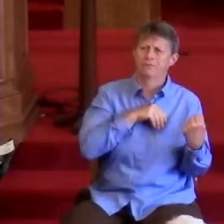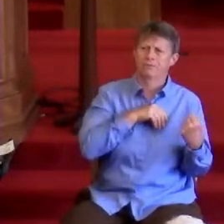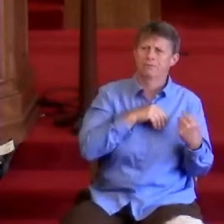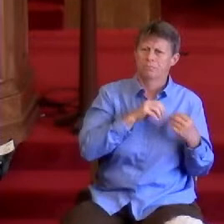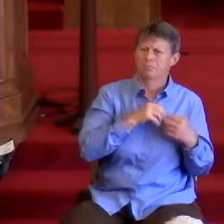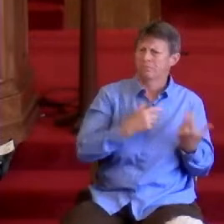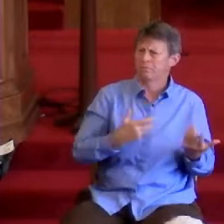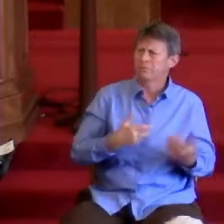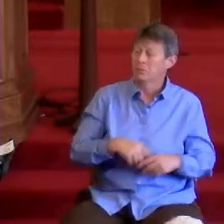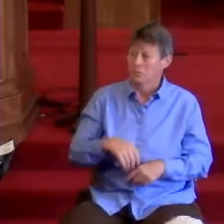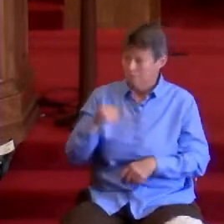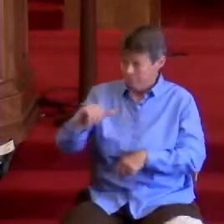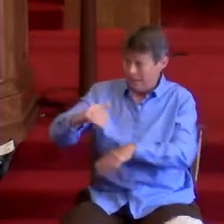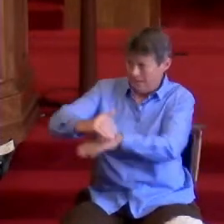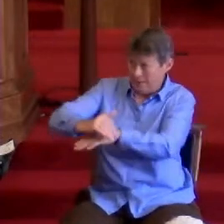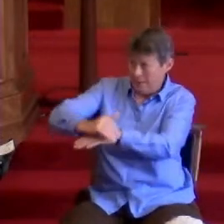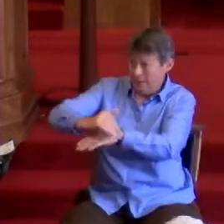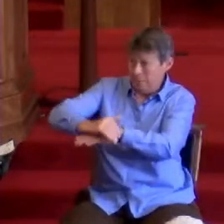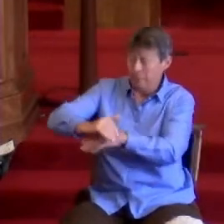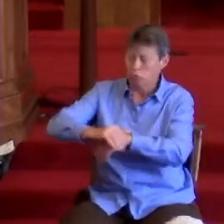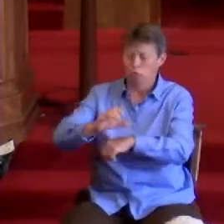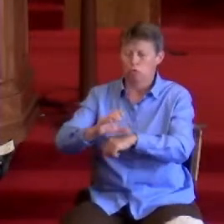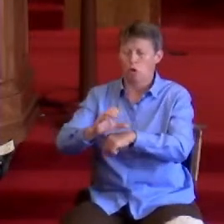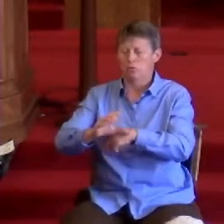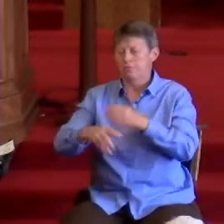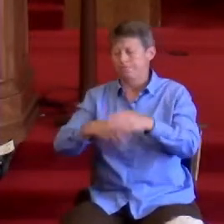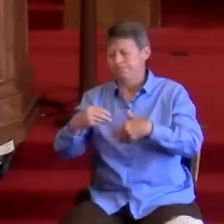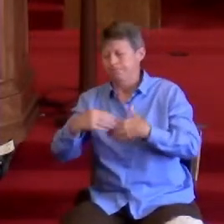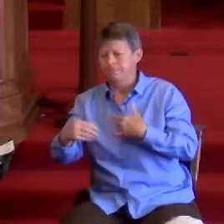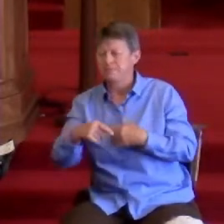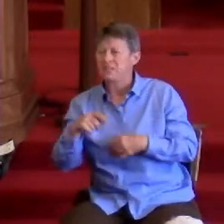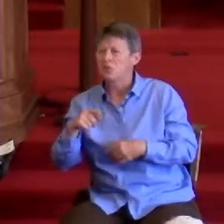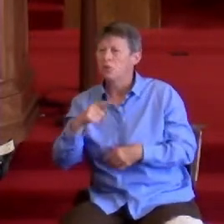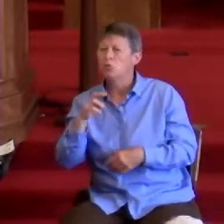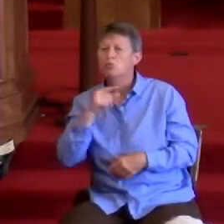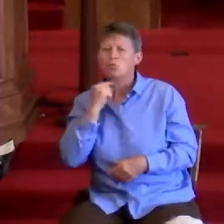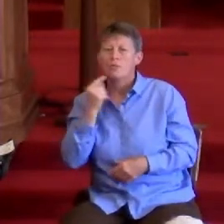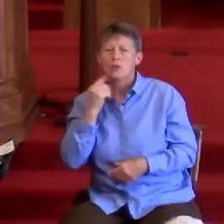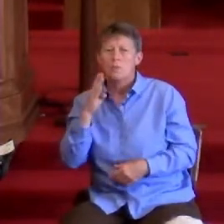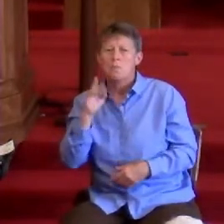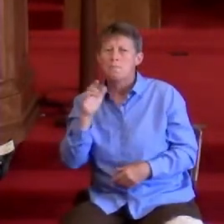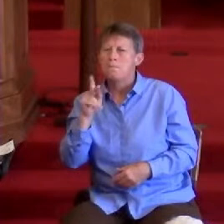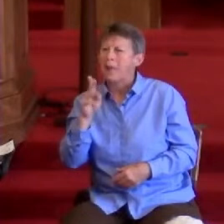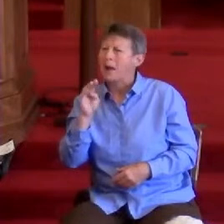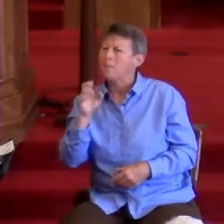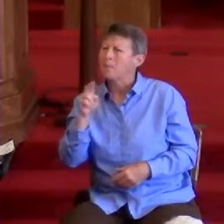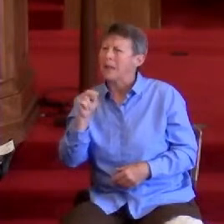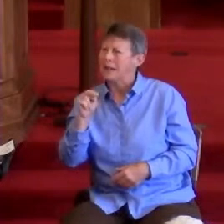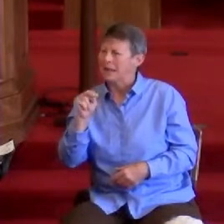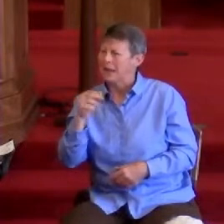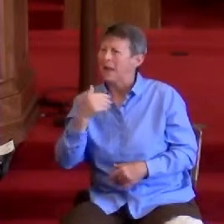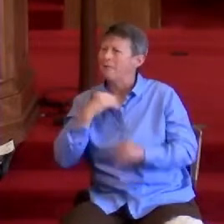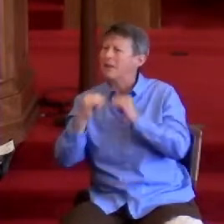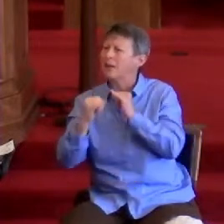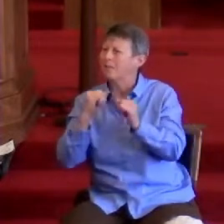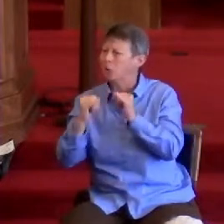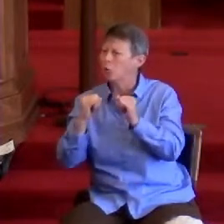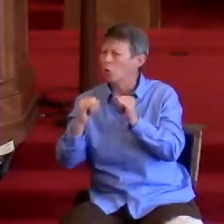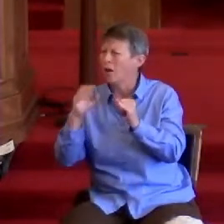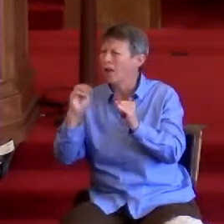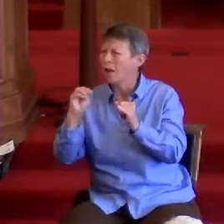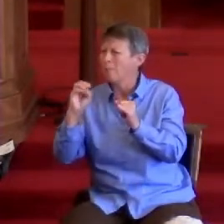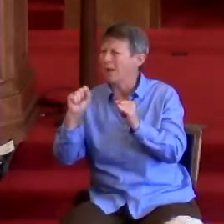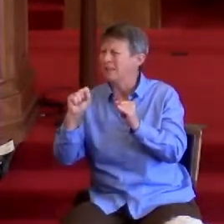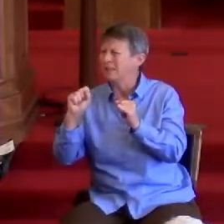Later that night, outside the church, Reverend Blackman was interviewed live on MSNBC by Joy Reid. Right